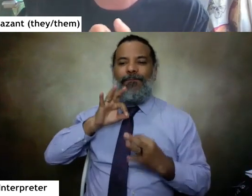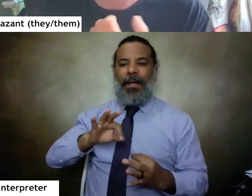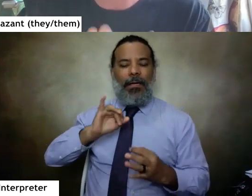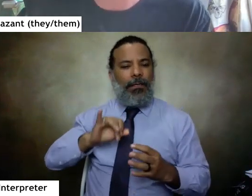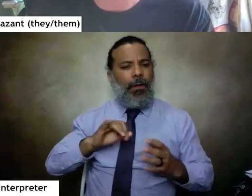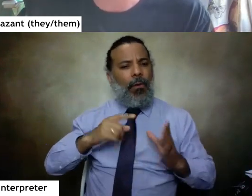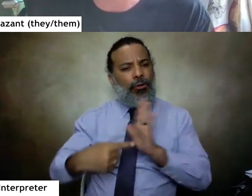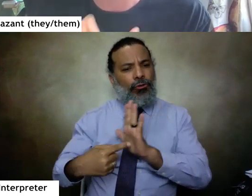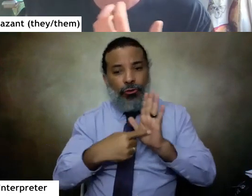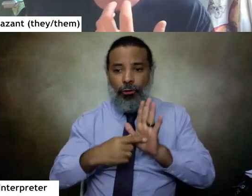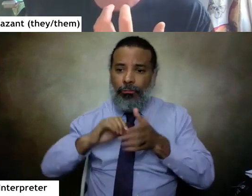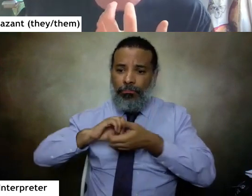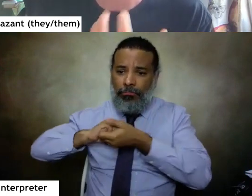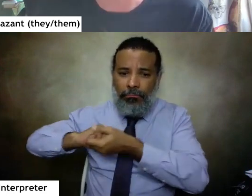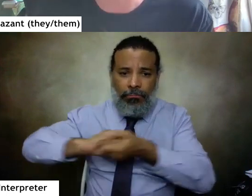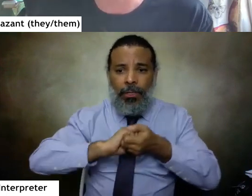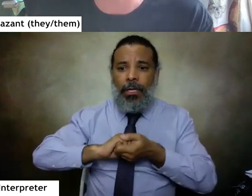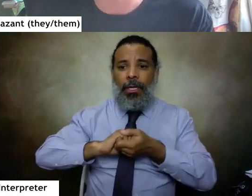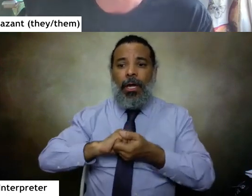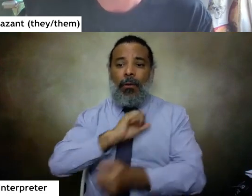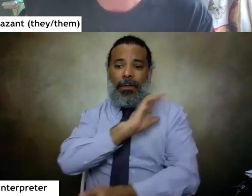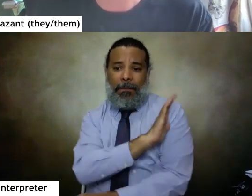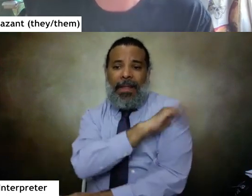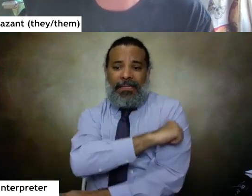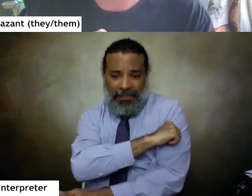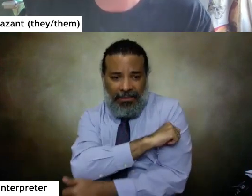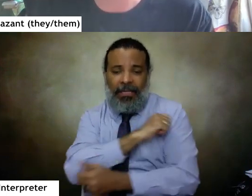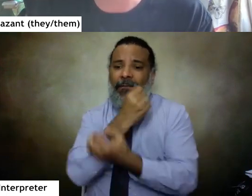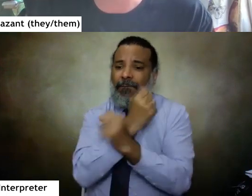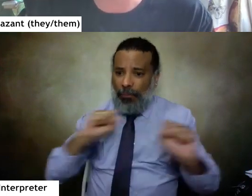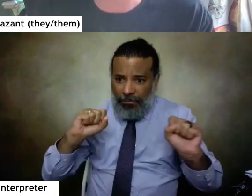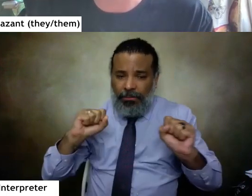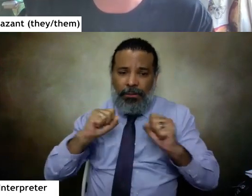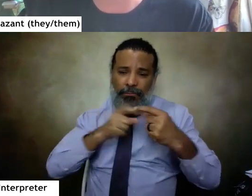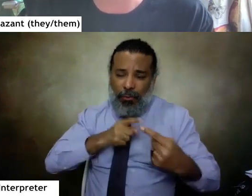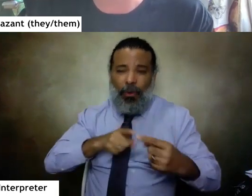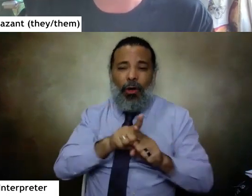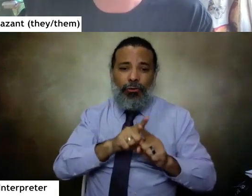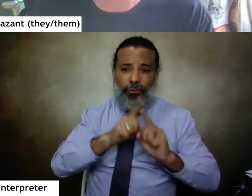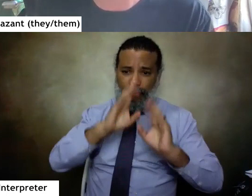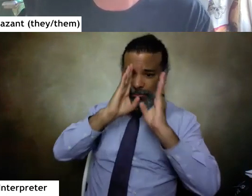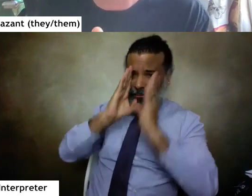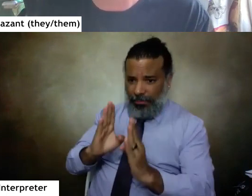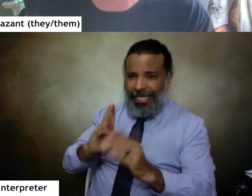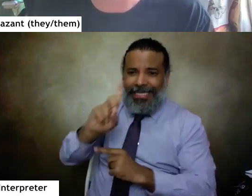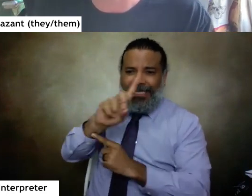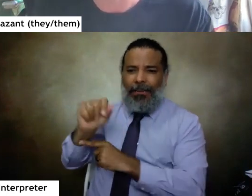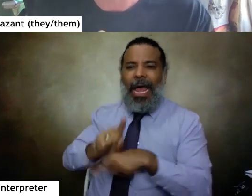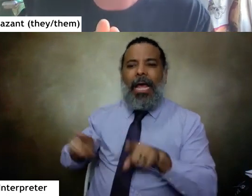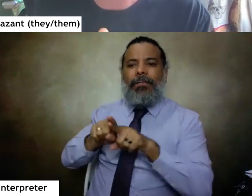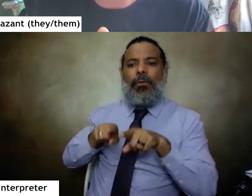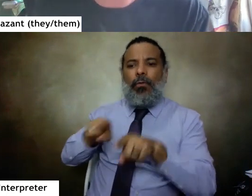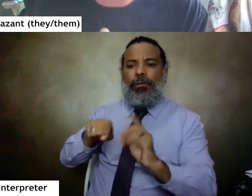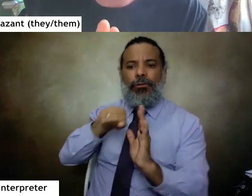to express solidarity with the Palestinian freedom struggle, and to bring attention to disablement as a tactic of genocide,